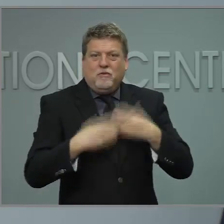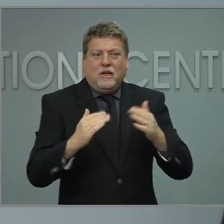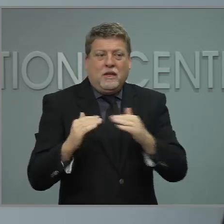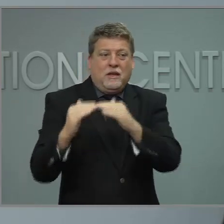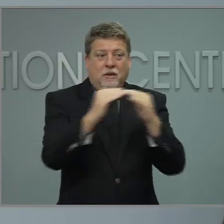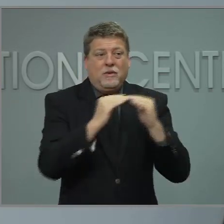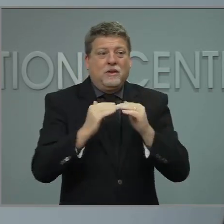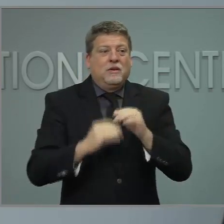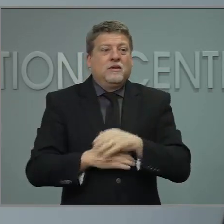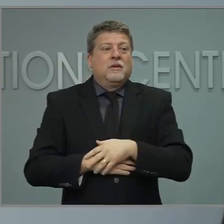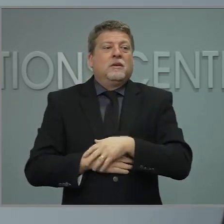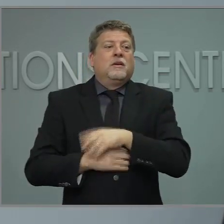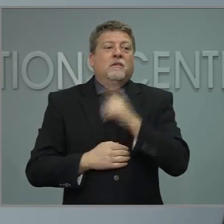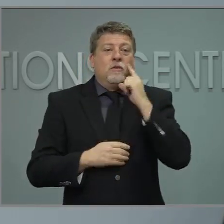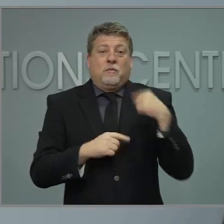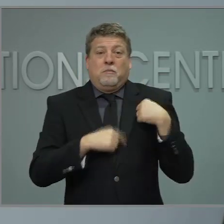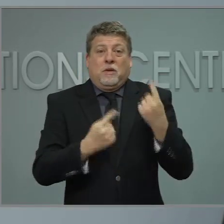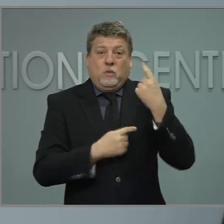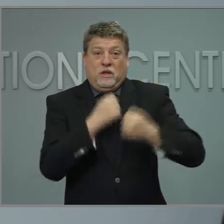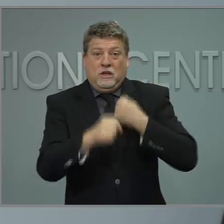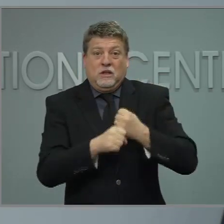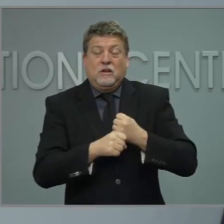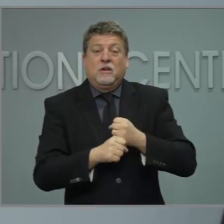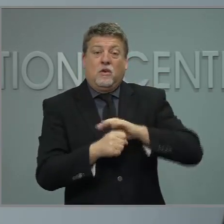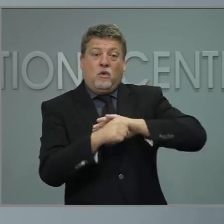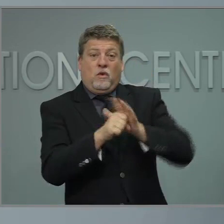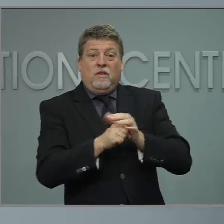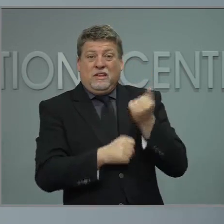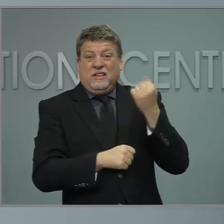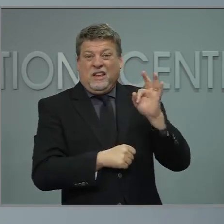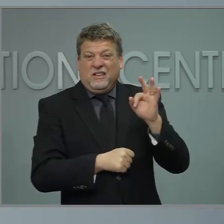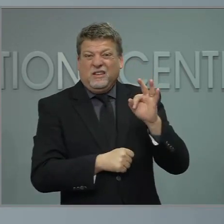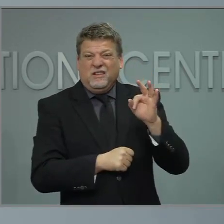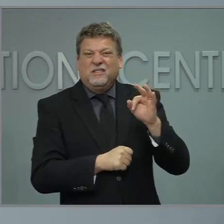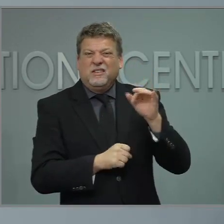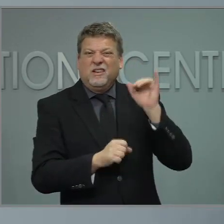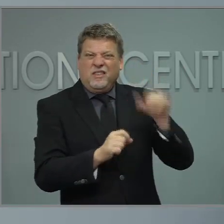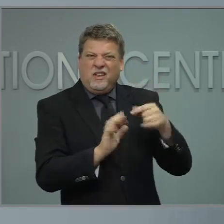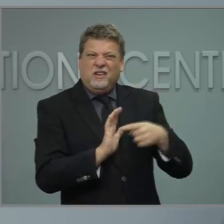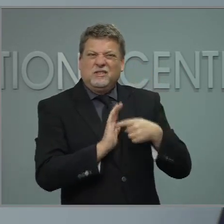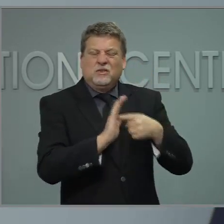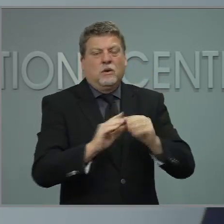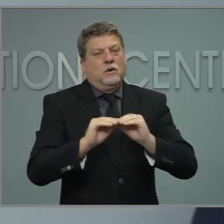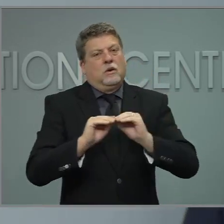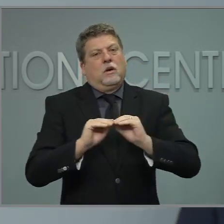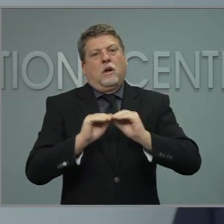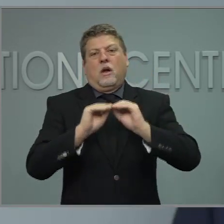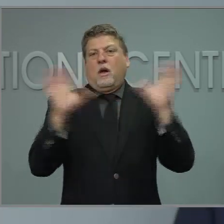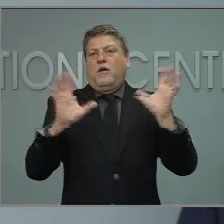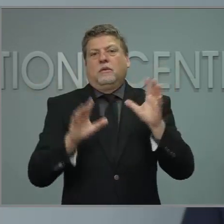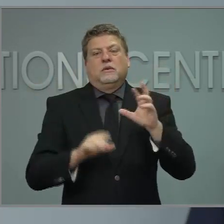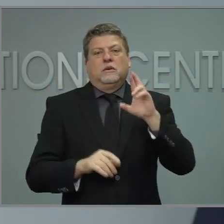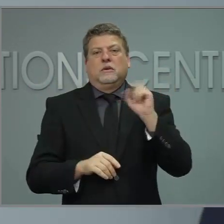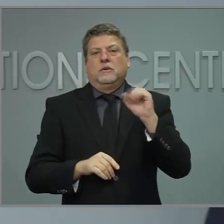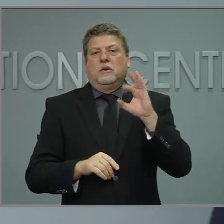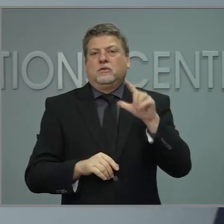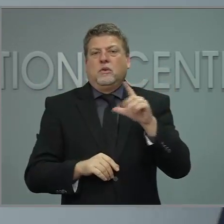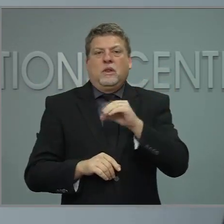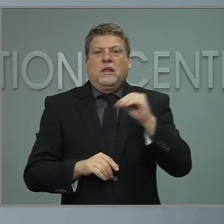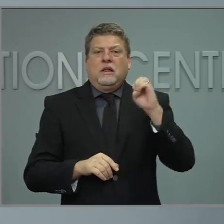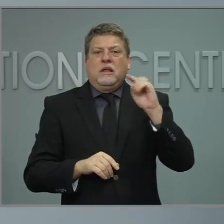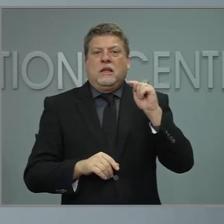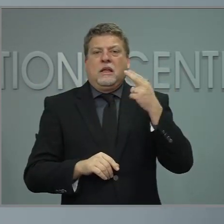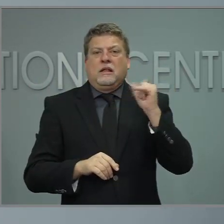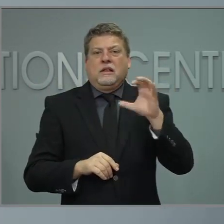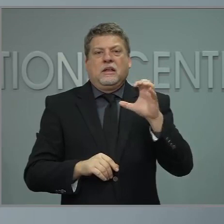For the past year, COVID-19 has exposed and exasperated racial and ethnic health disparities stemming from a history